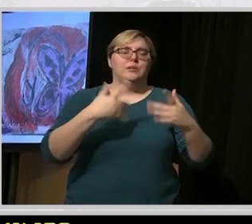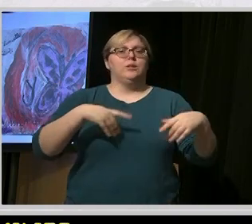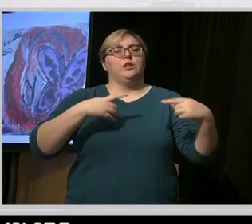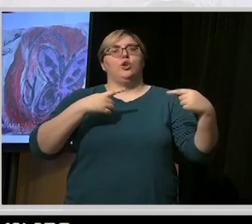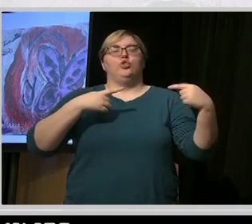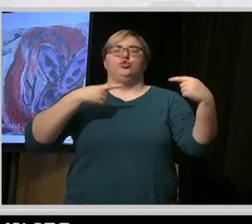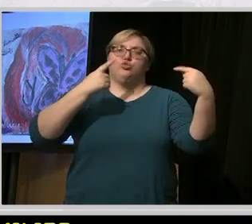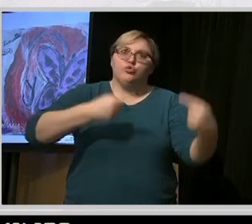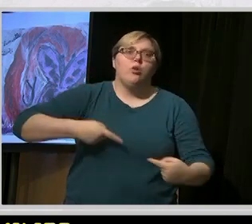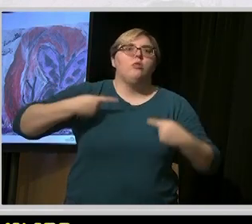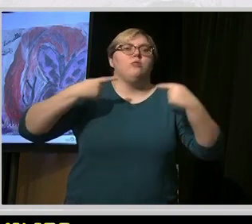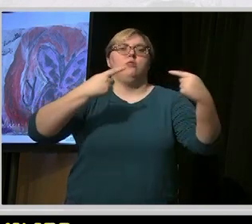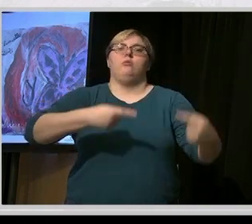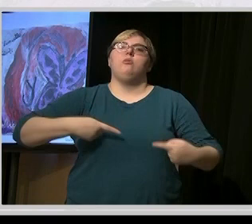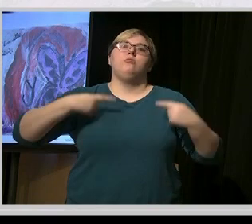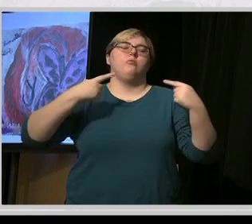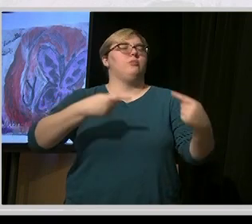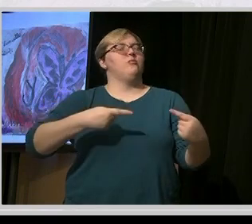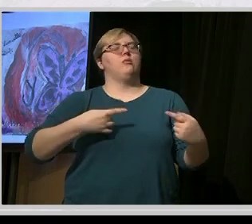you scream.